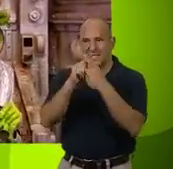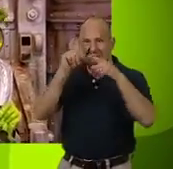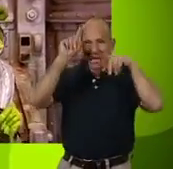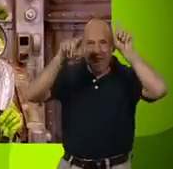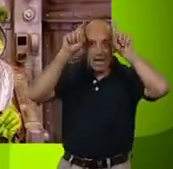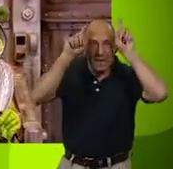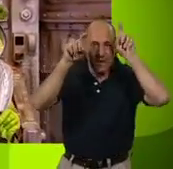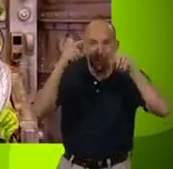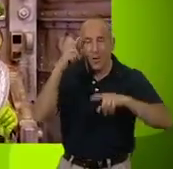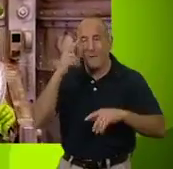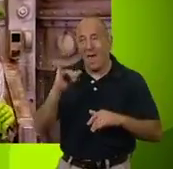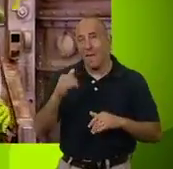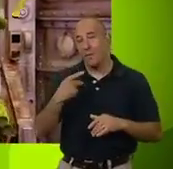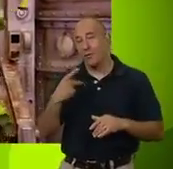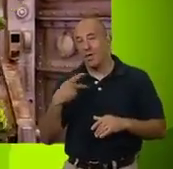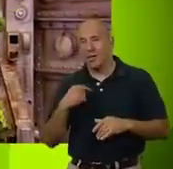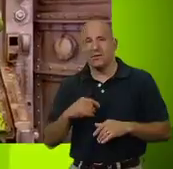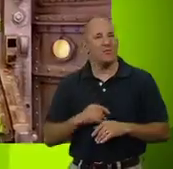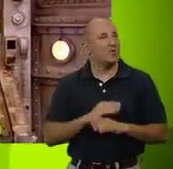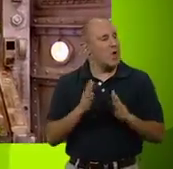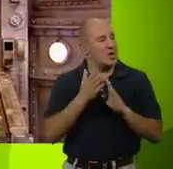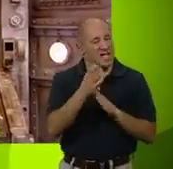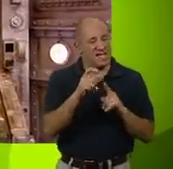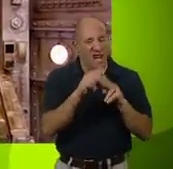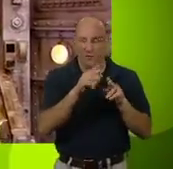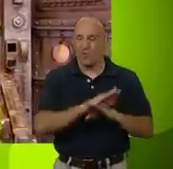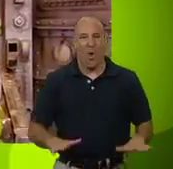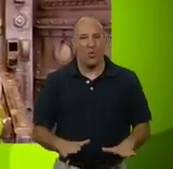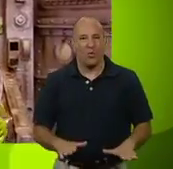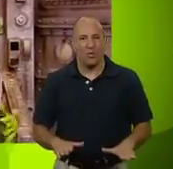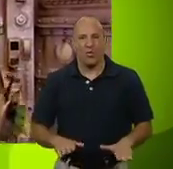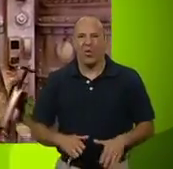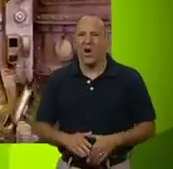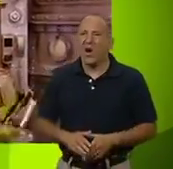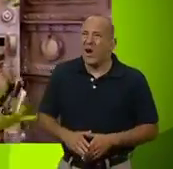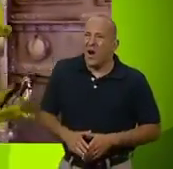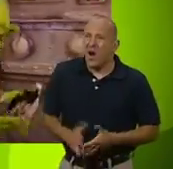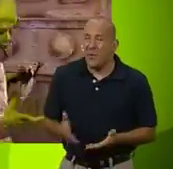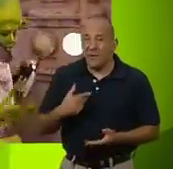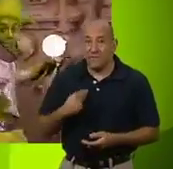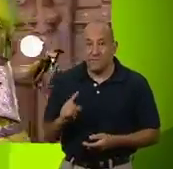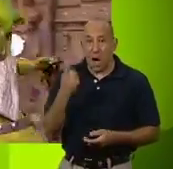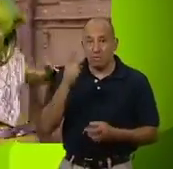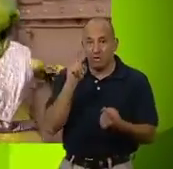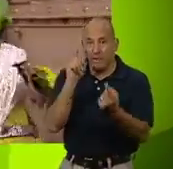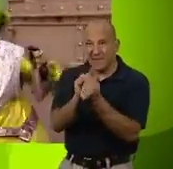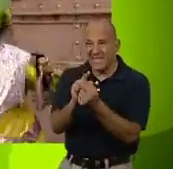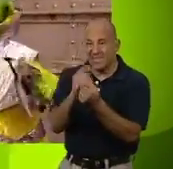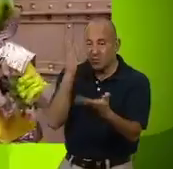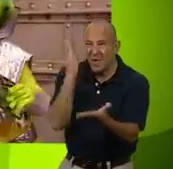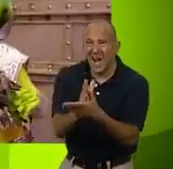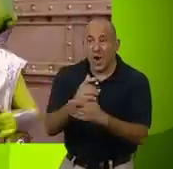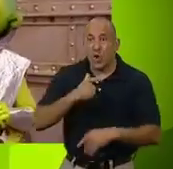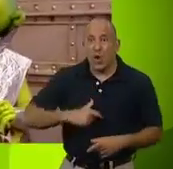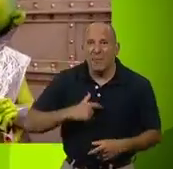I thought it might be our chance. We are not going to Danny's house. Well, we'd be the first of our kind to meet real humans.